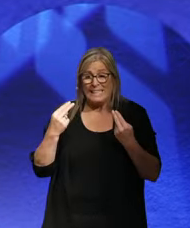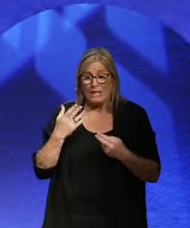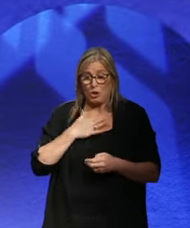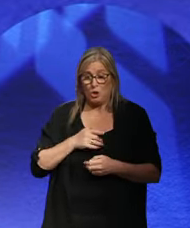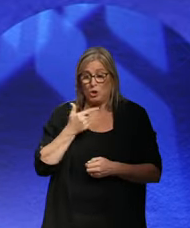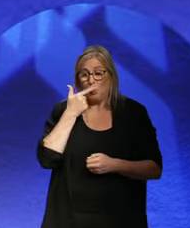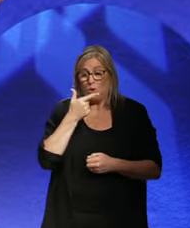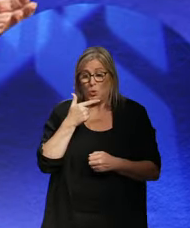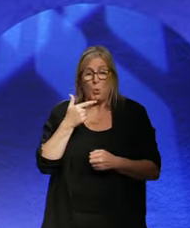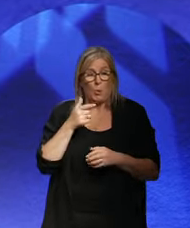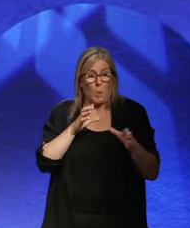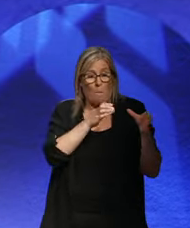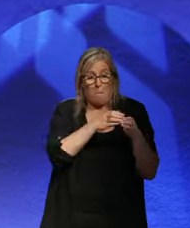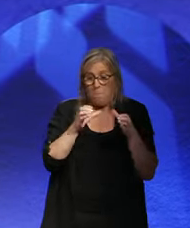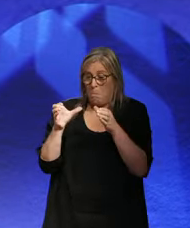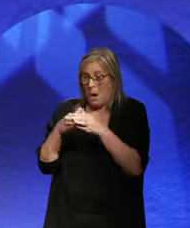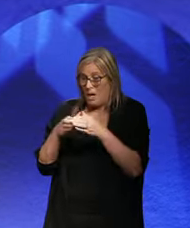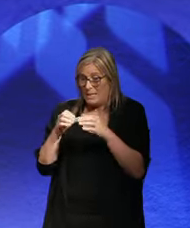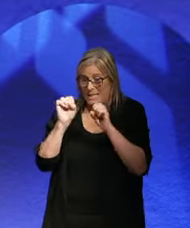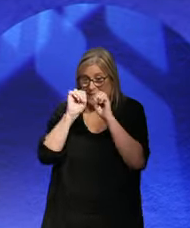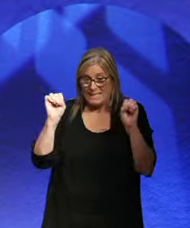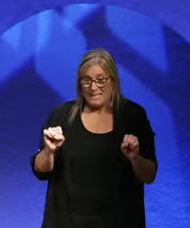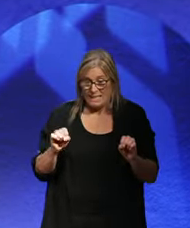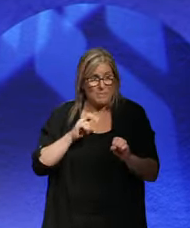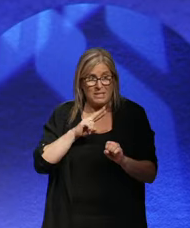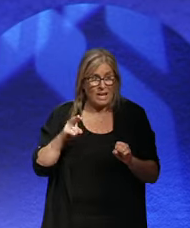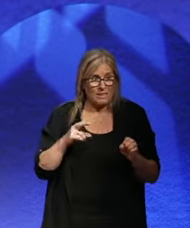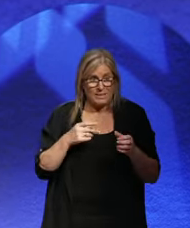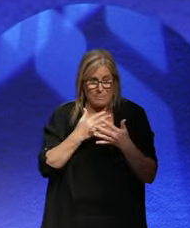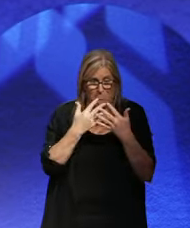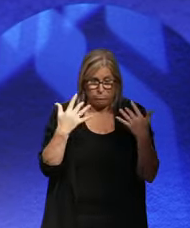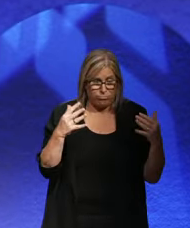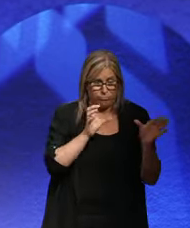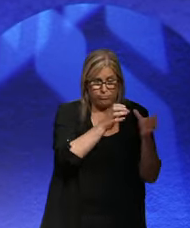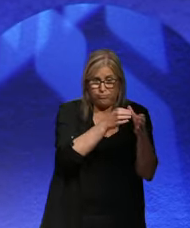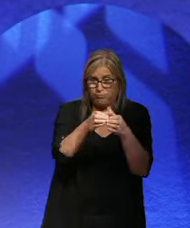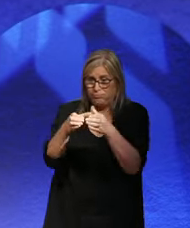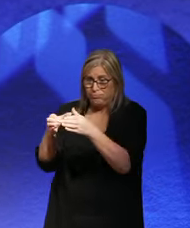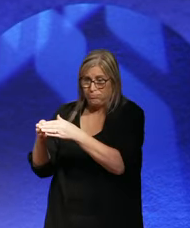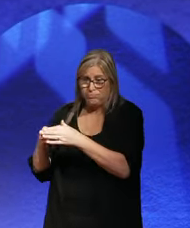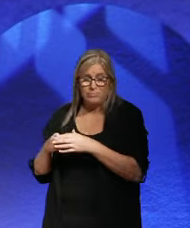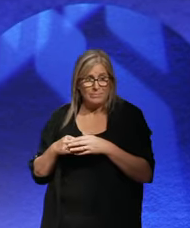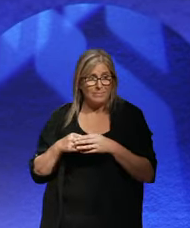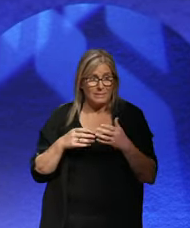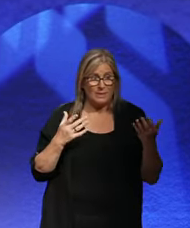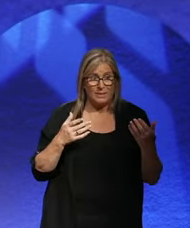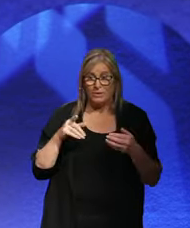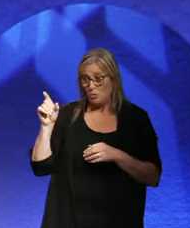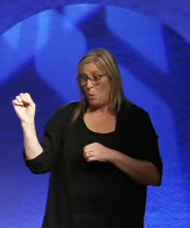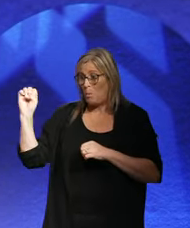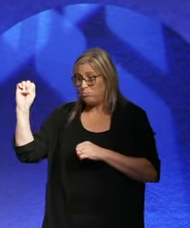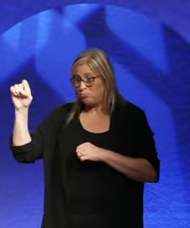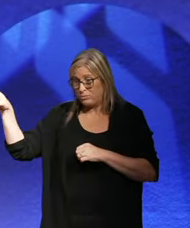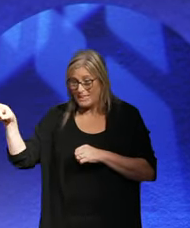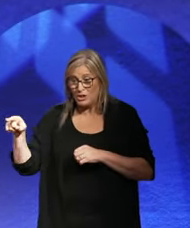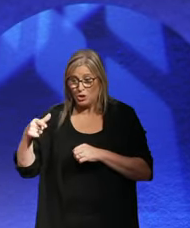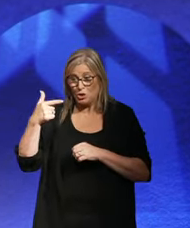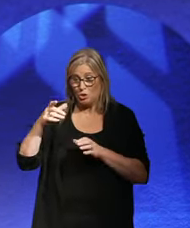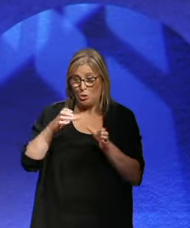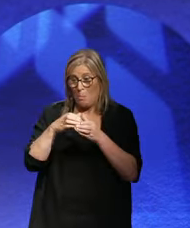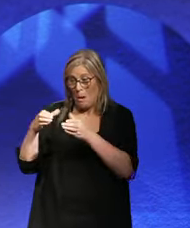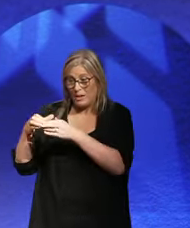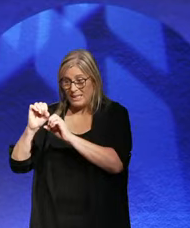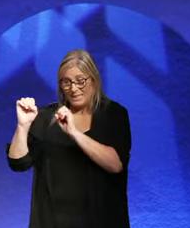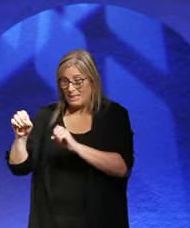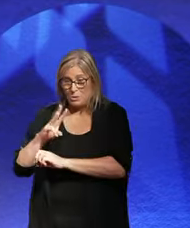system, not multiple parties. I mean, a good example, the British two-party system doesn't work that well, by the